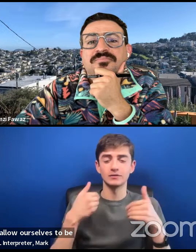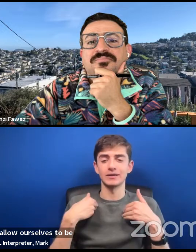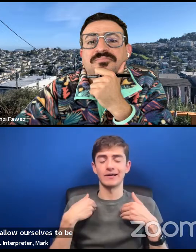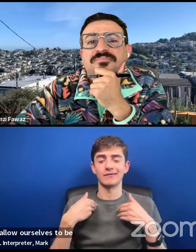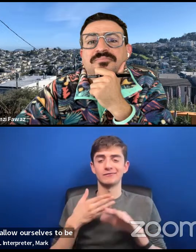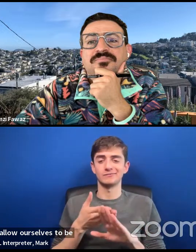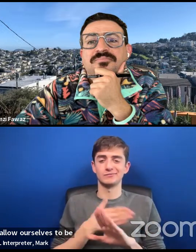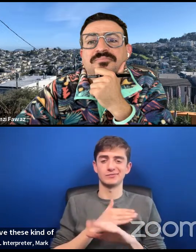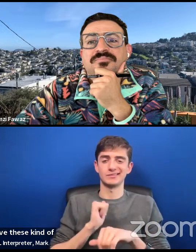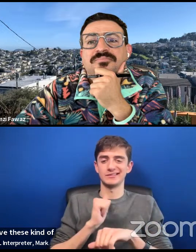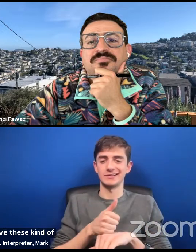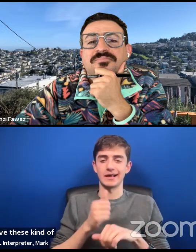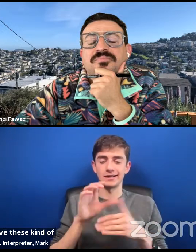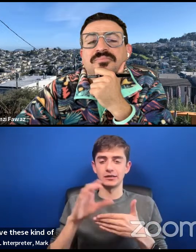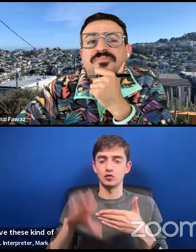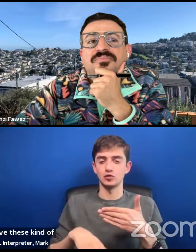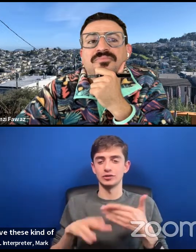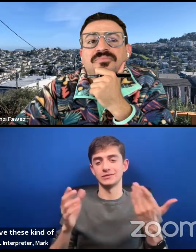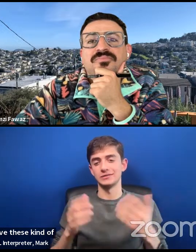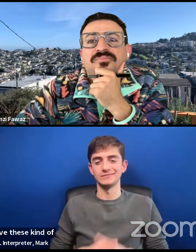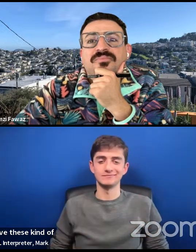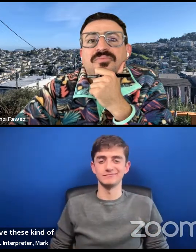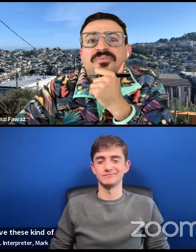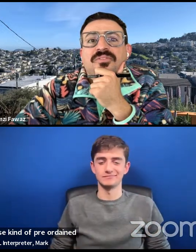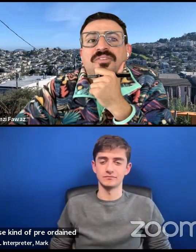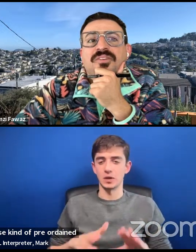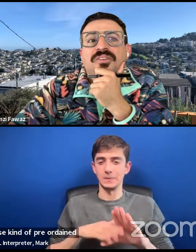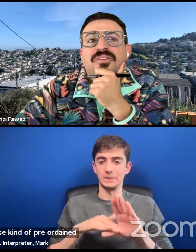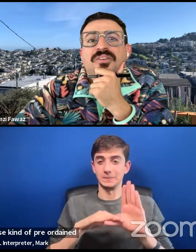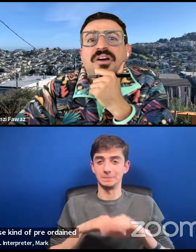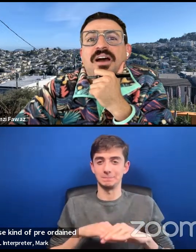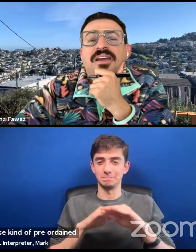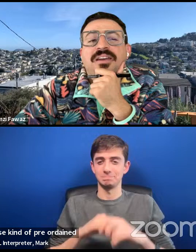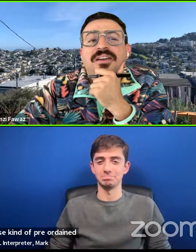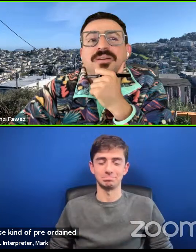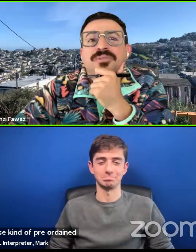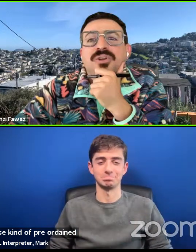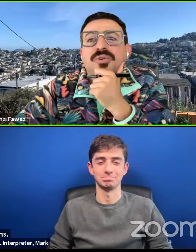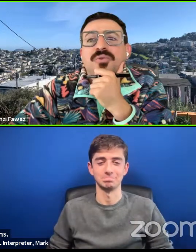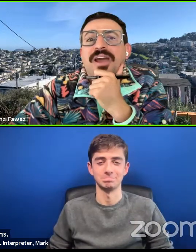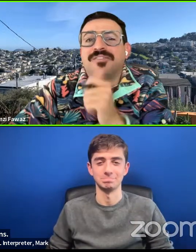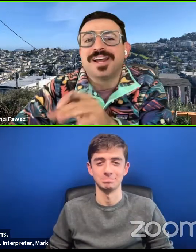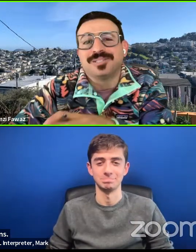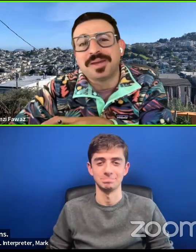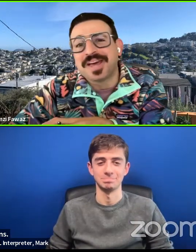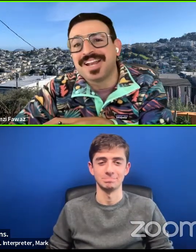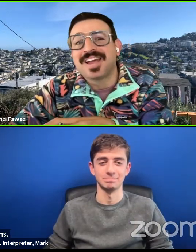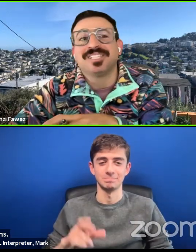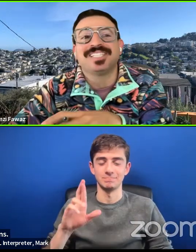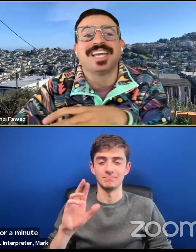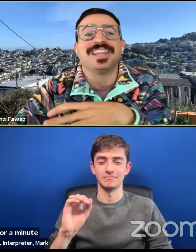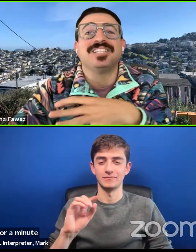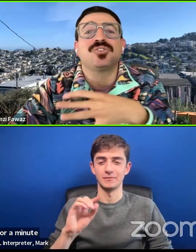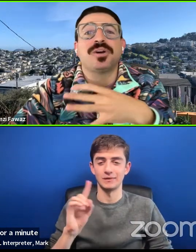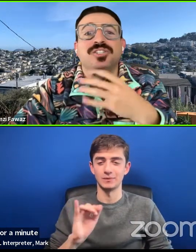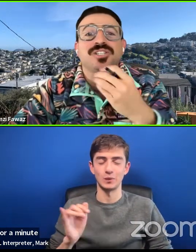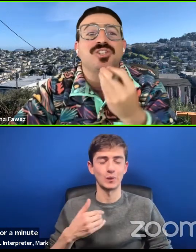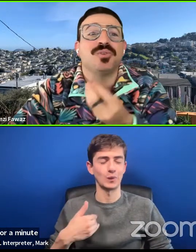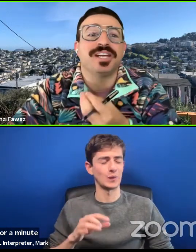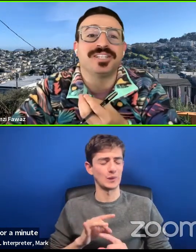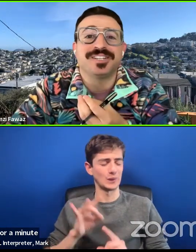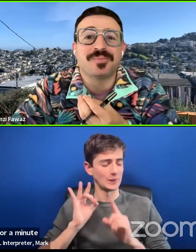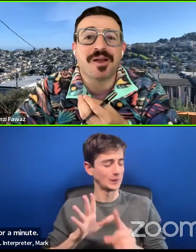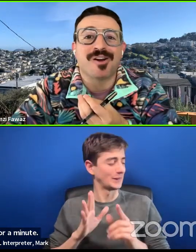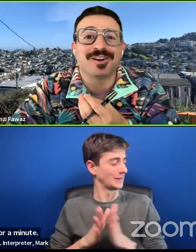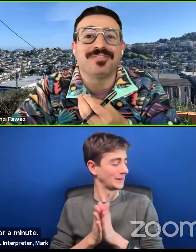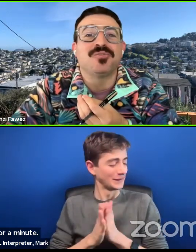um, conclusions. So I'll stop there for a minute. I am so galvanized by that. And I have to say, this question